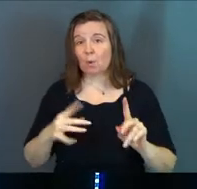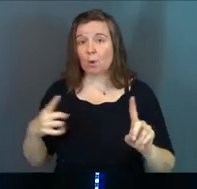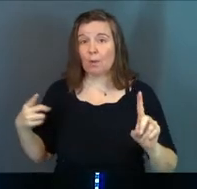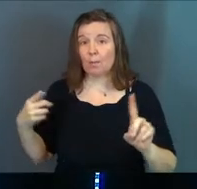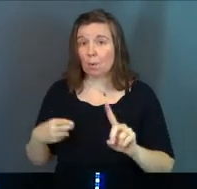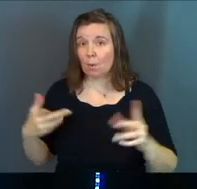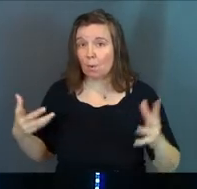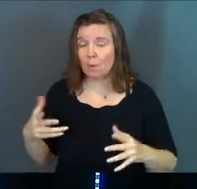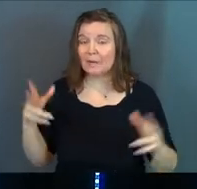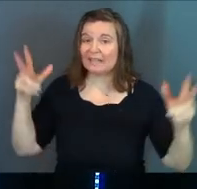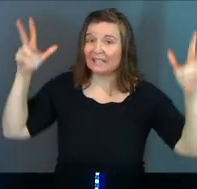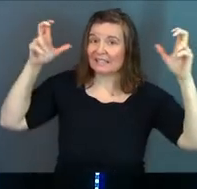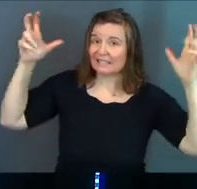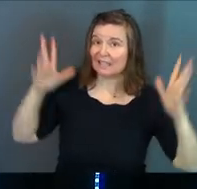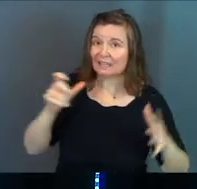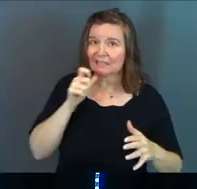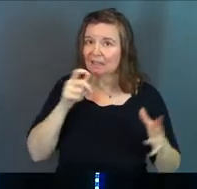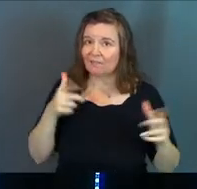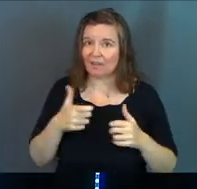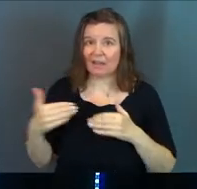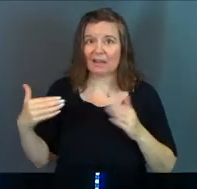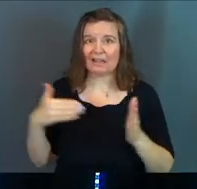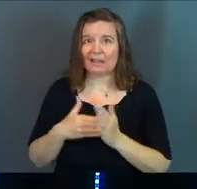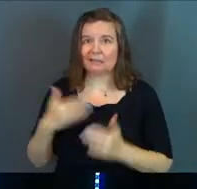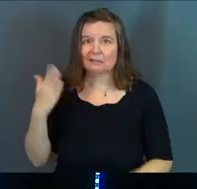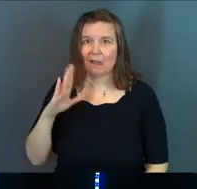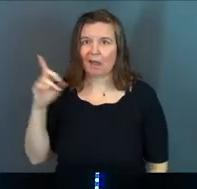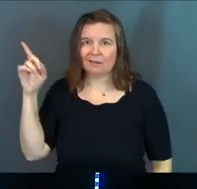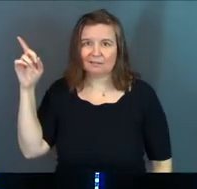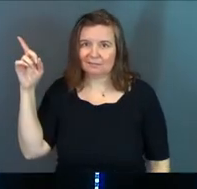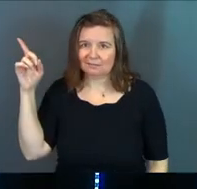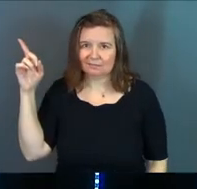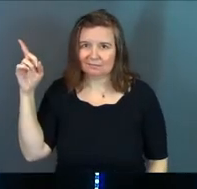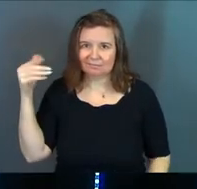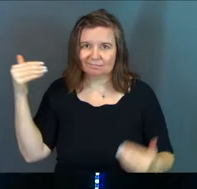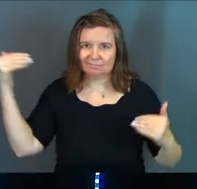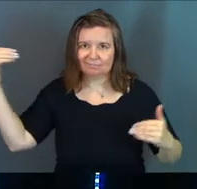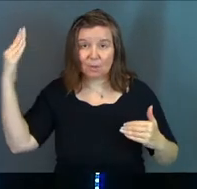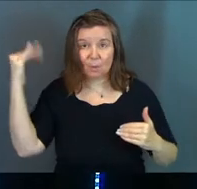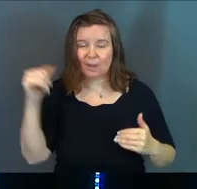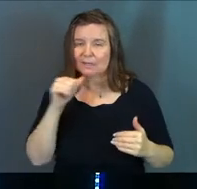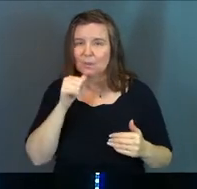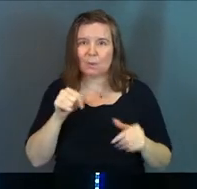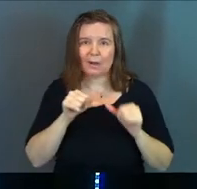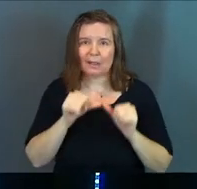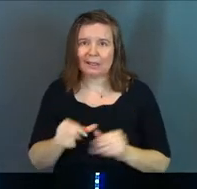point. Satan does not fight against God. Why? Because it wouldn't last two seconds.